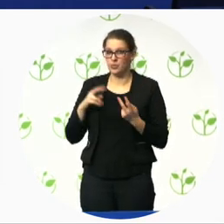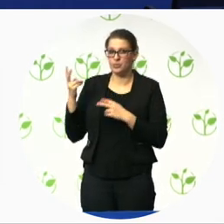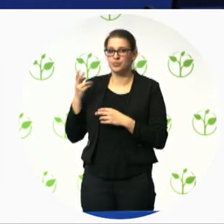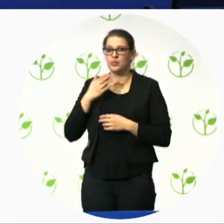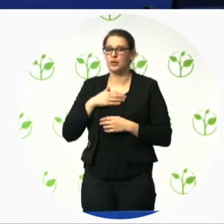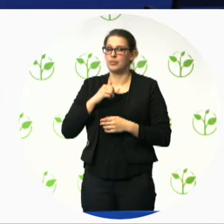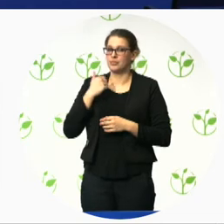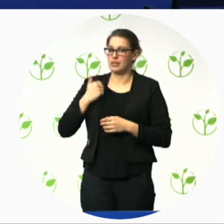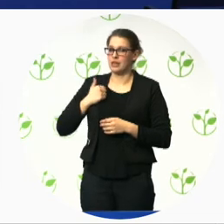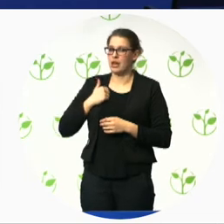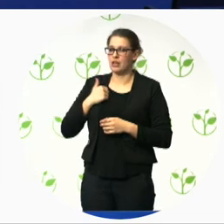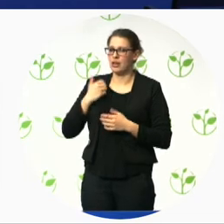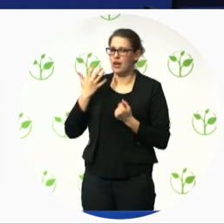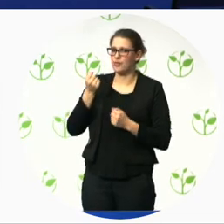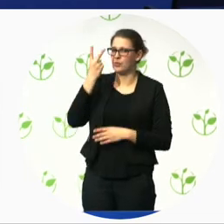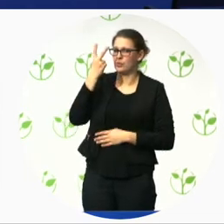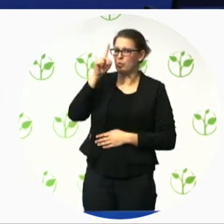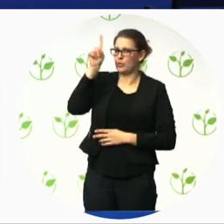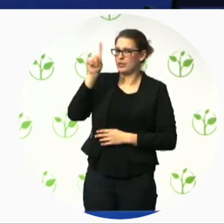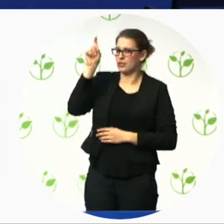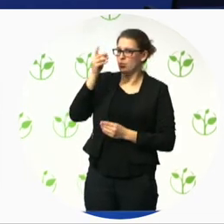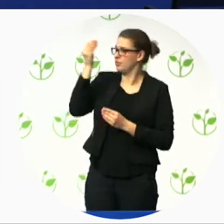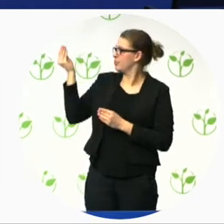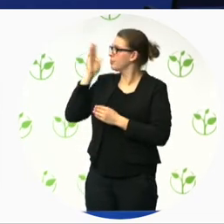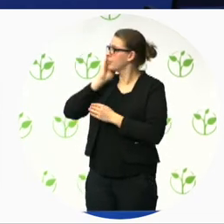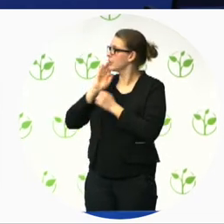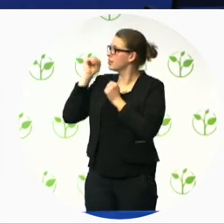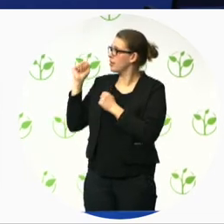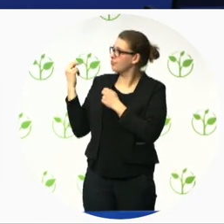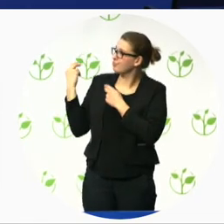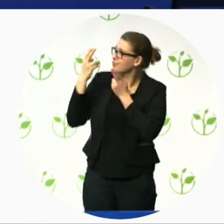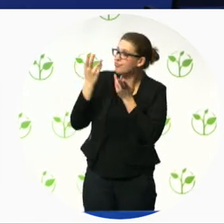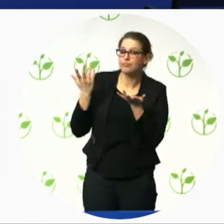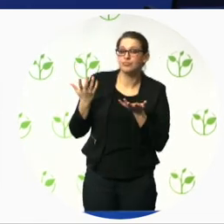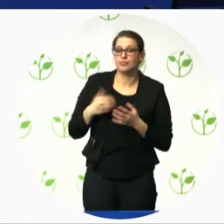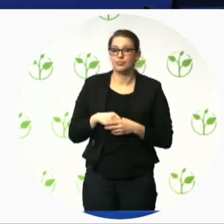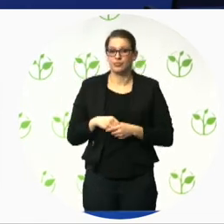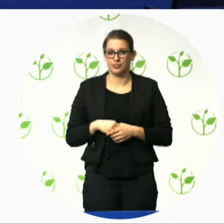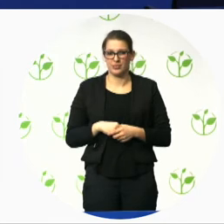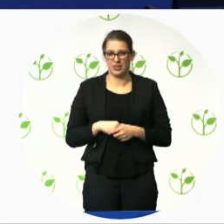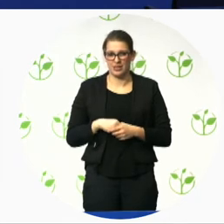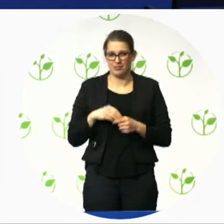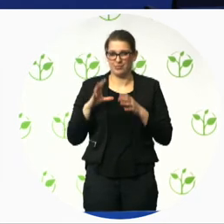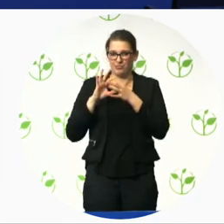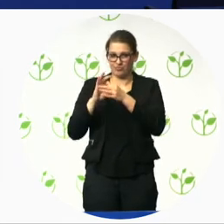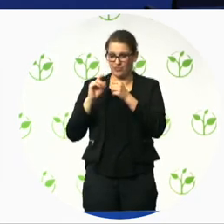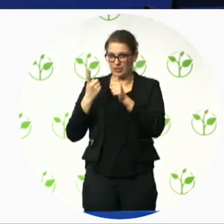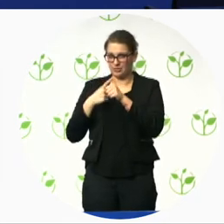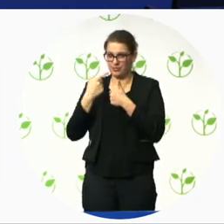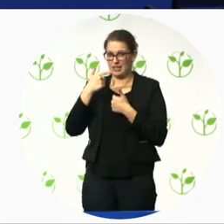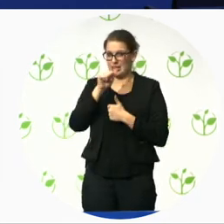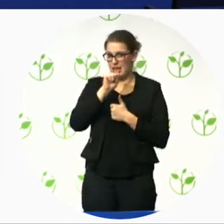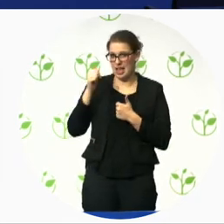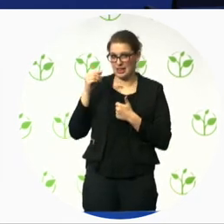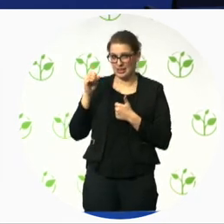we start by gates going to the very specific questions and then we will go to the more general